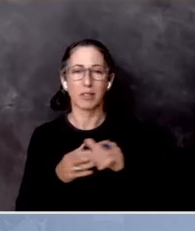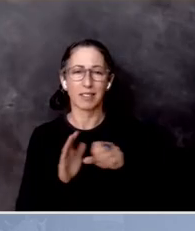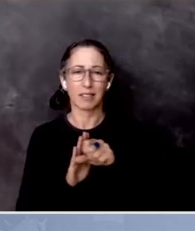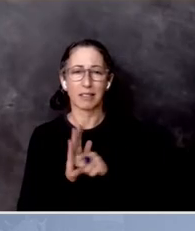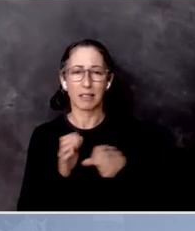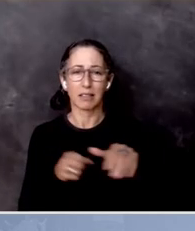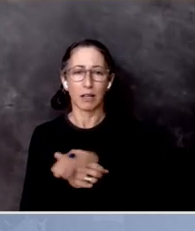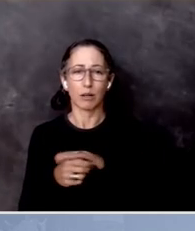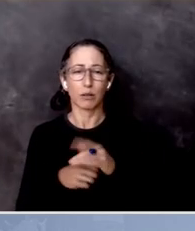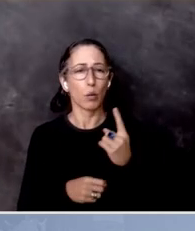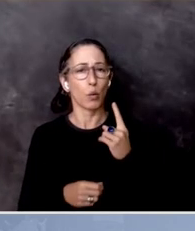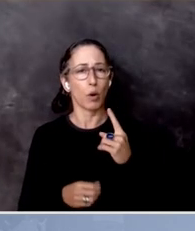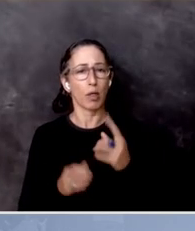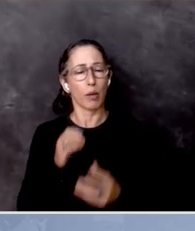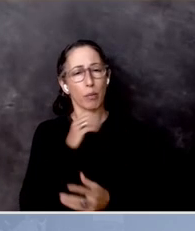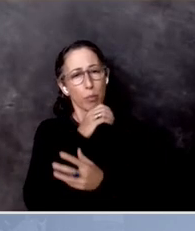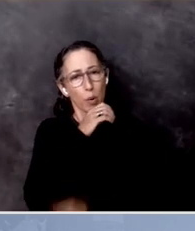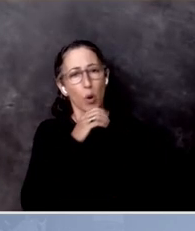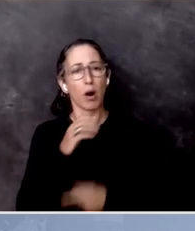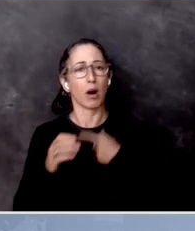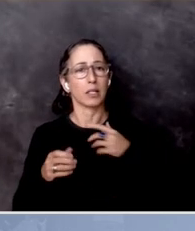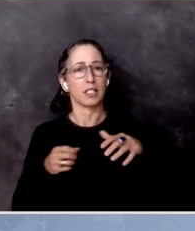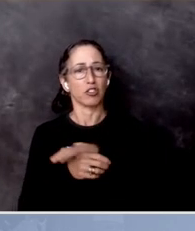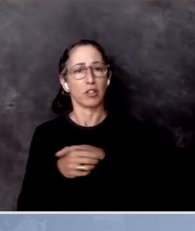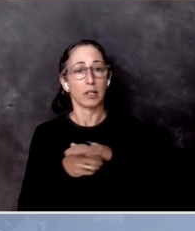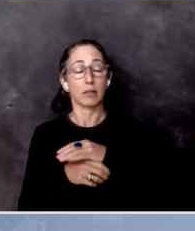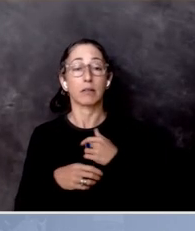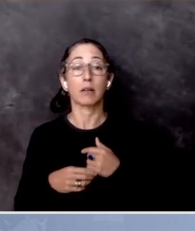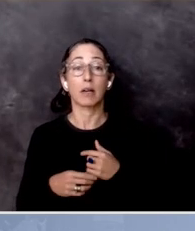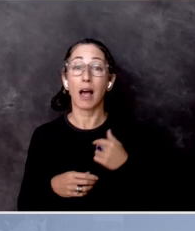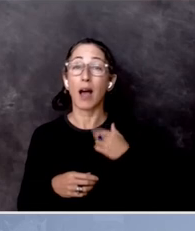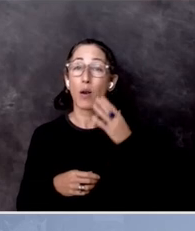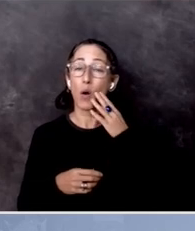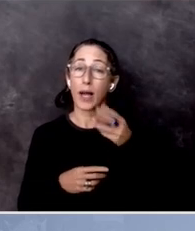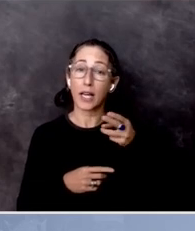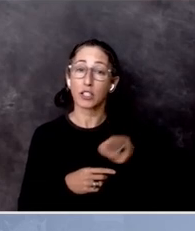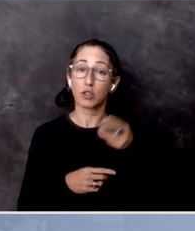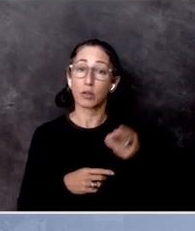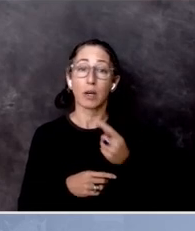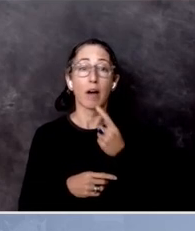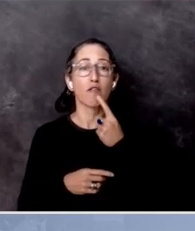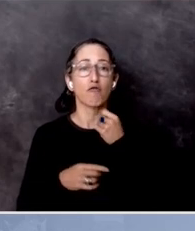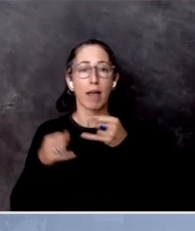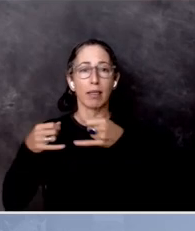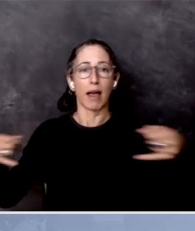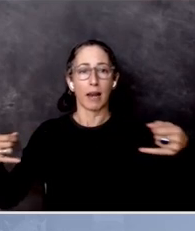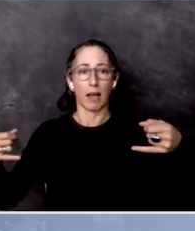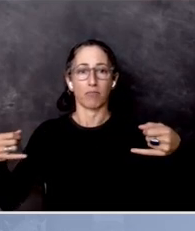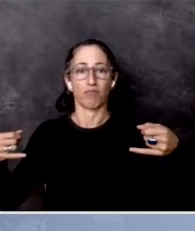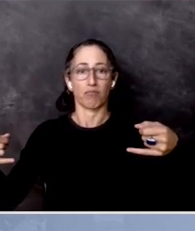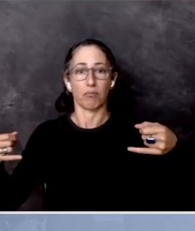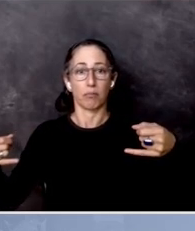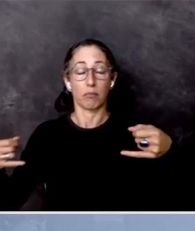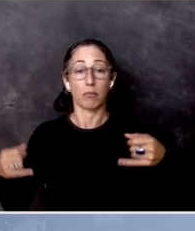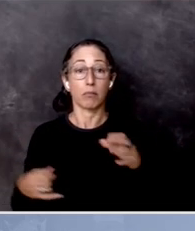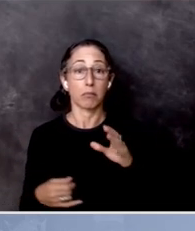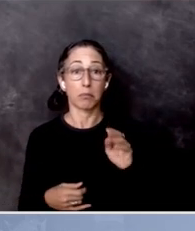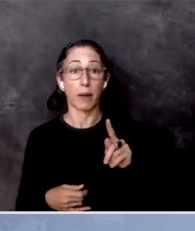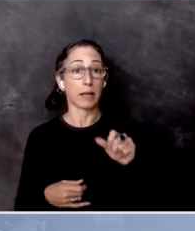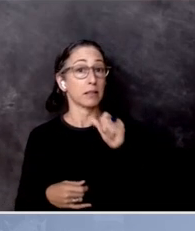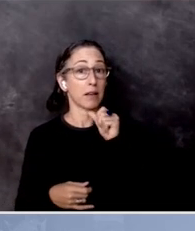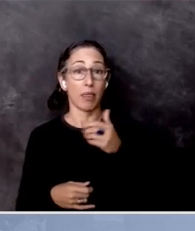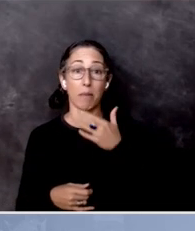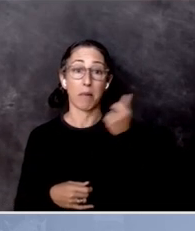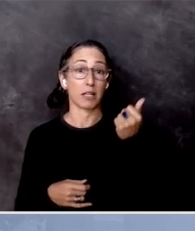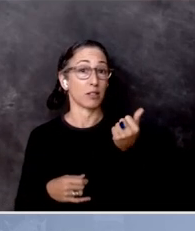in the state. And I chaired a bank and insurance committee. And we know there's been a history of redlining. And those banks don't have the best track record with